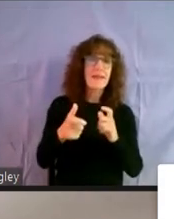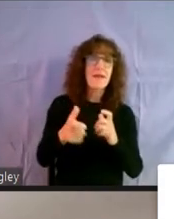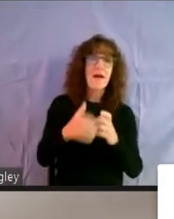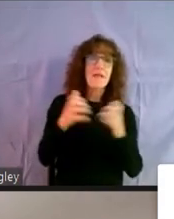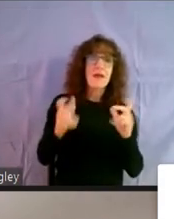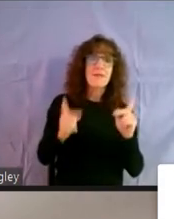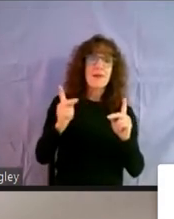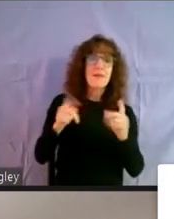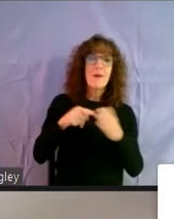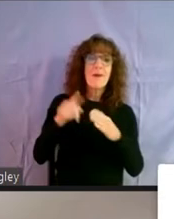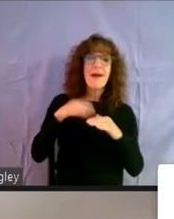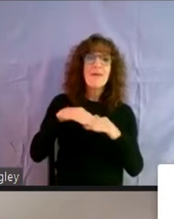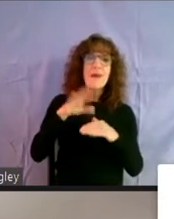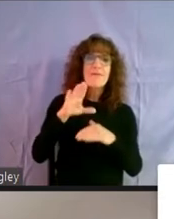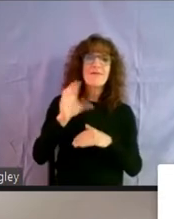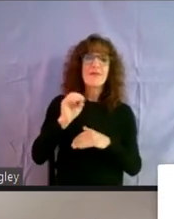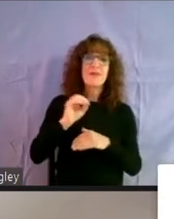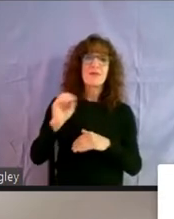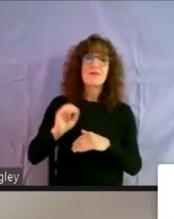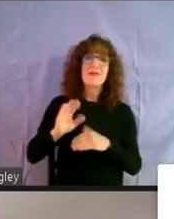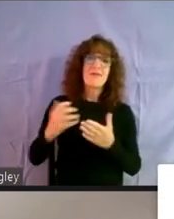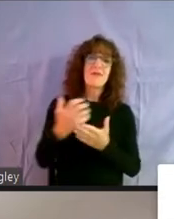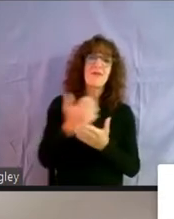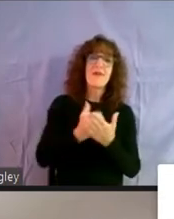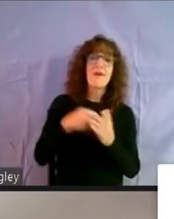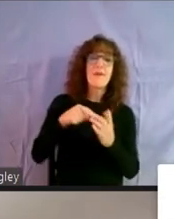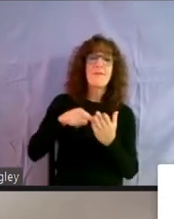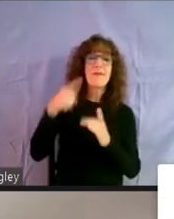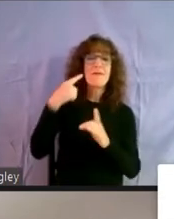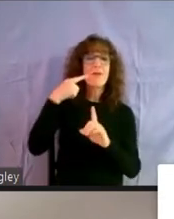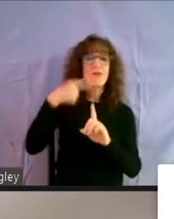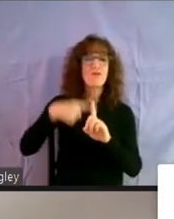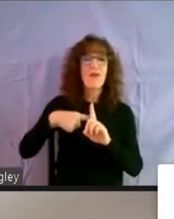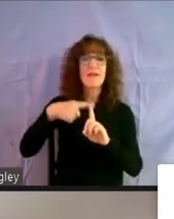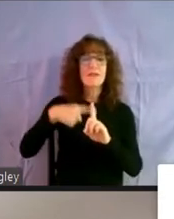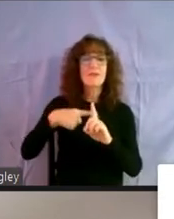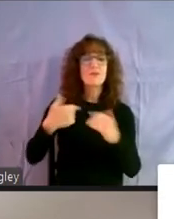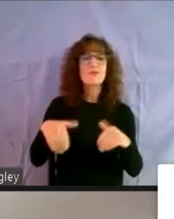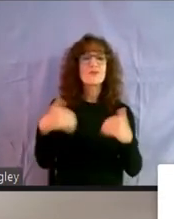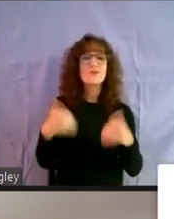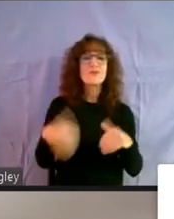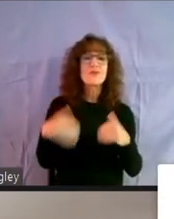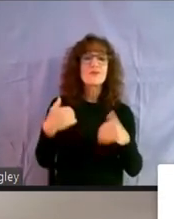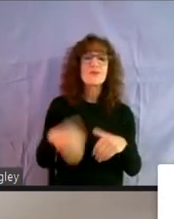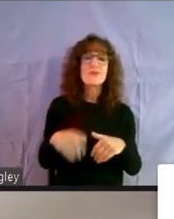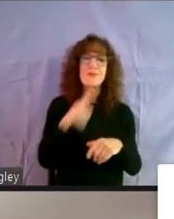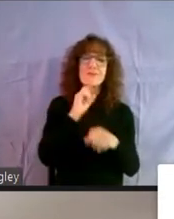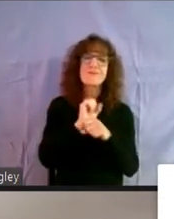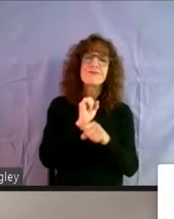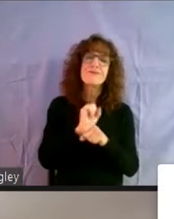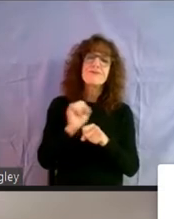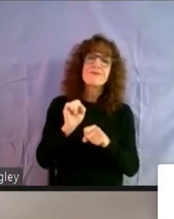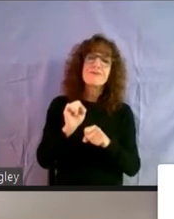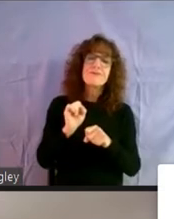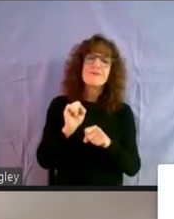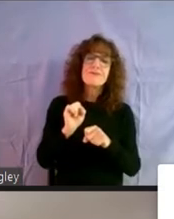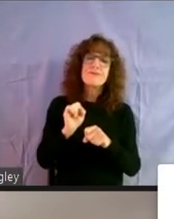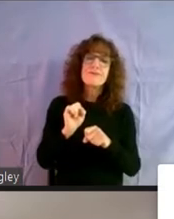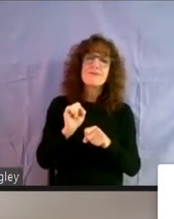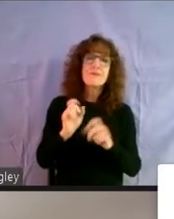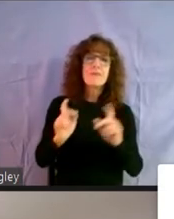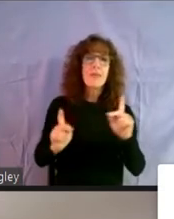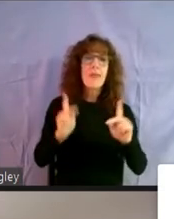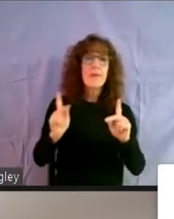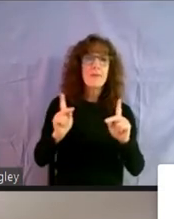more than 50% of their income on rent. So there's no question that when people